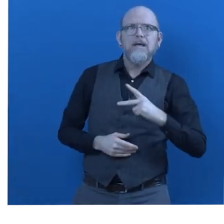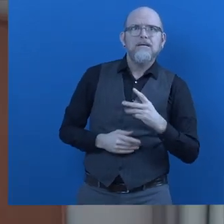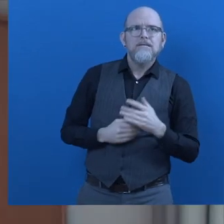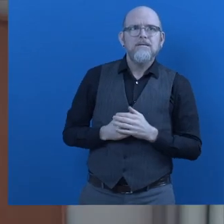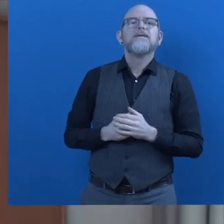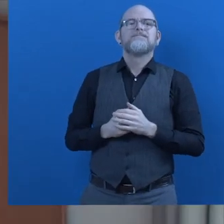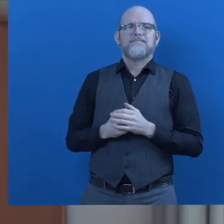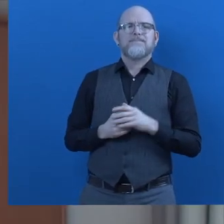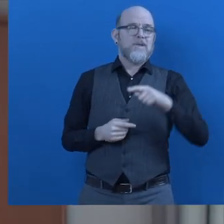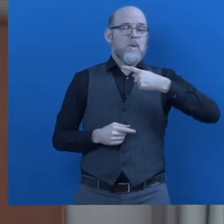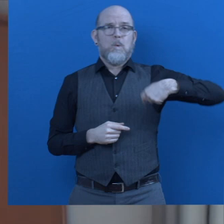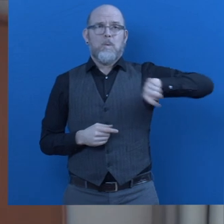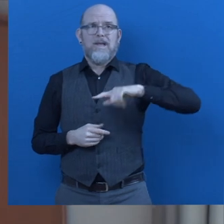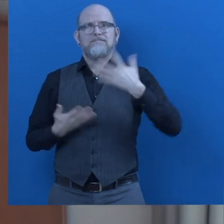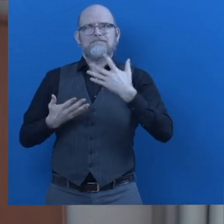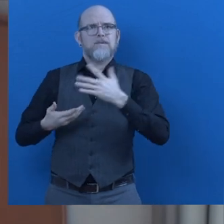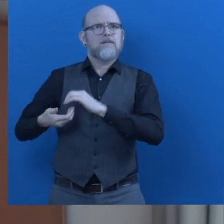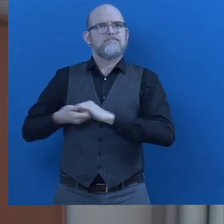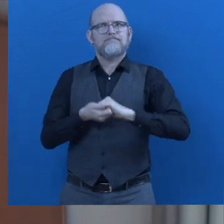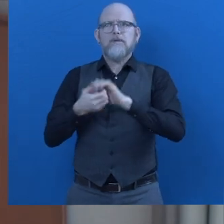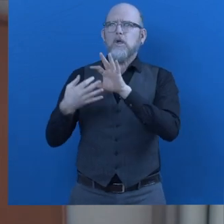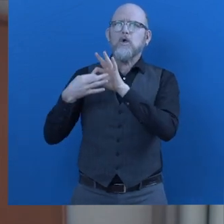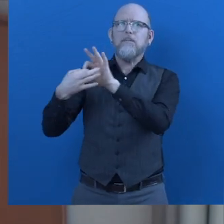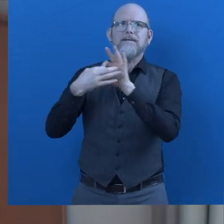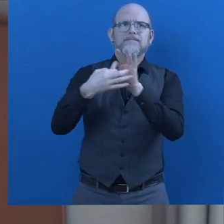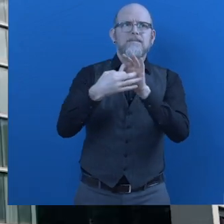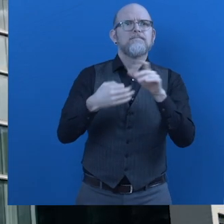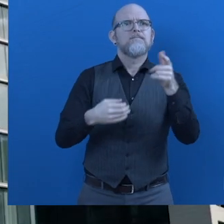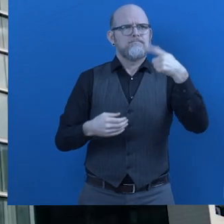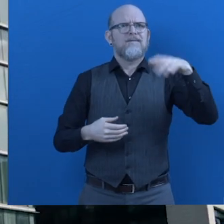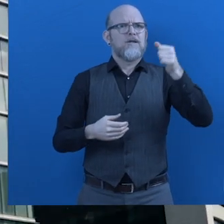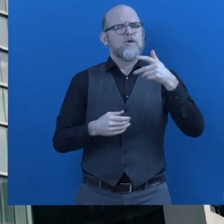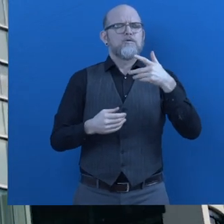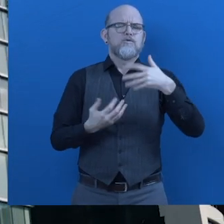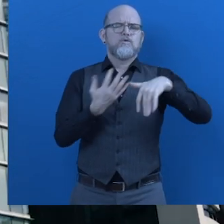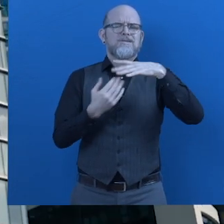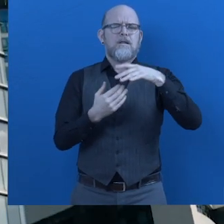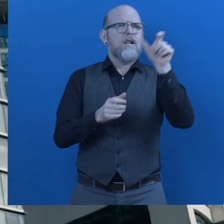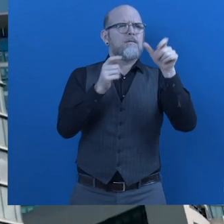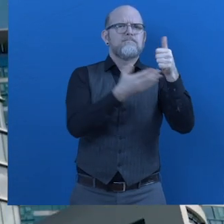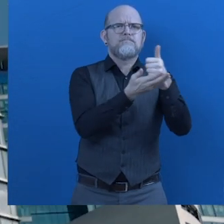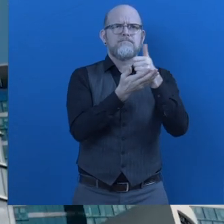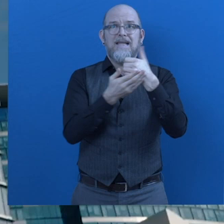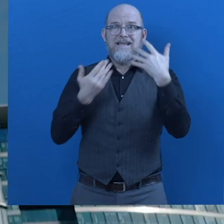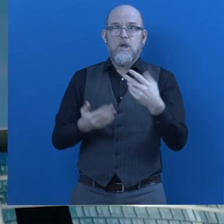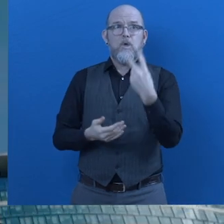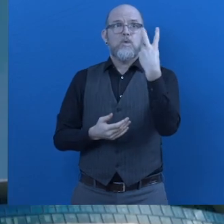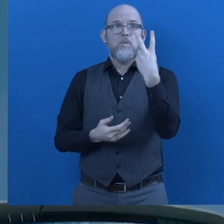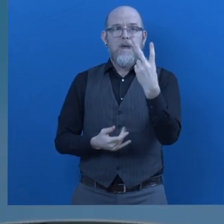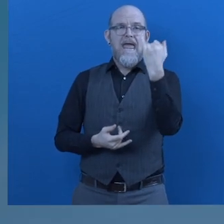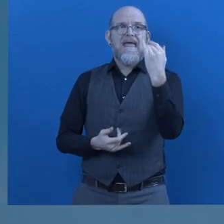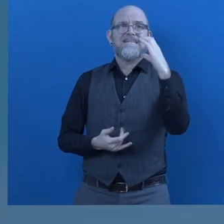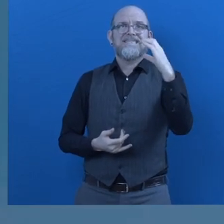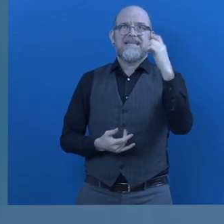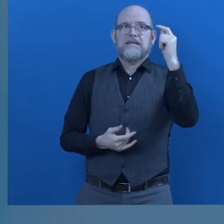We operate as cooperatives with social aid. Currently, we have two IT companies